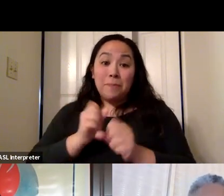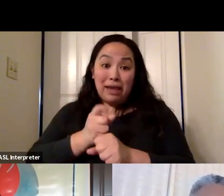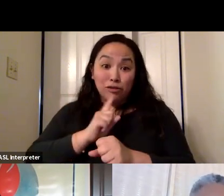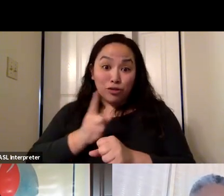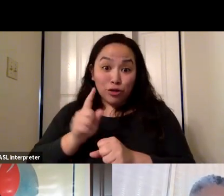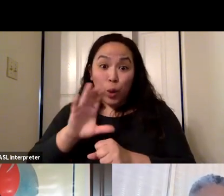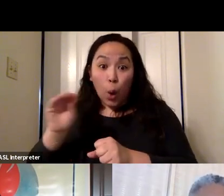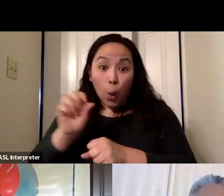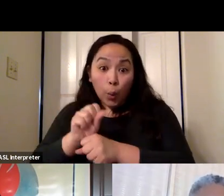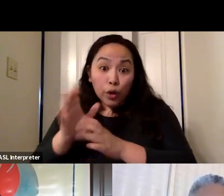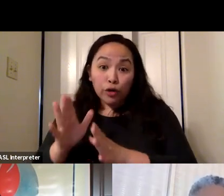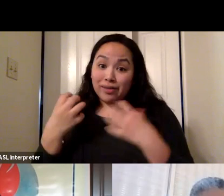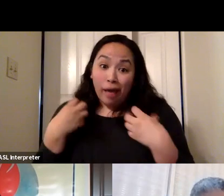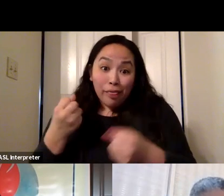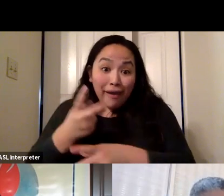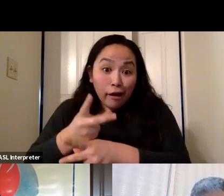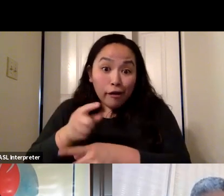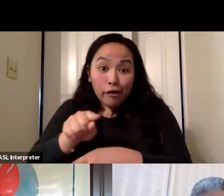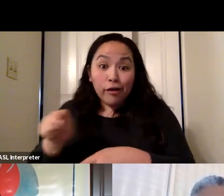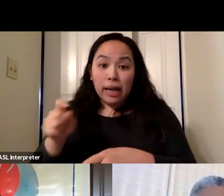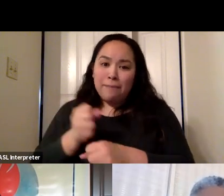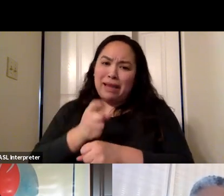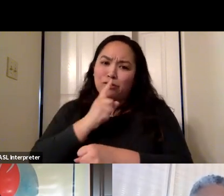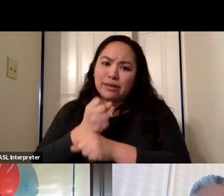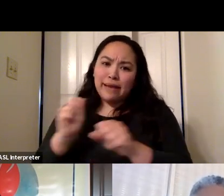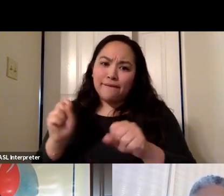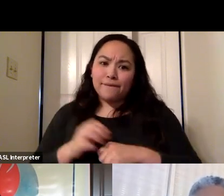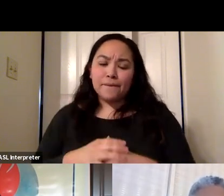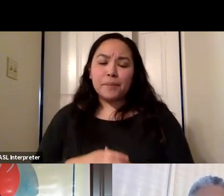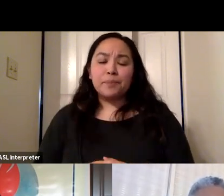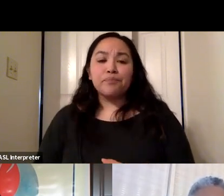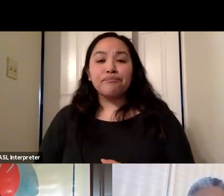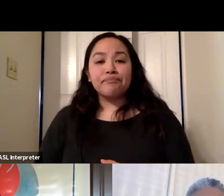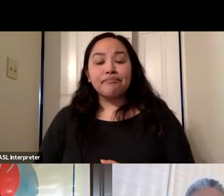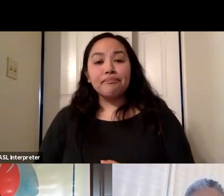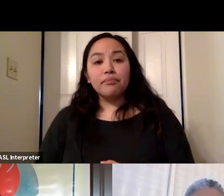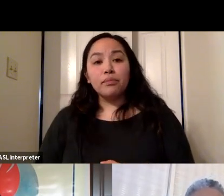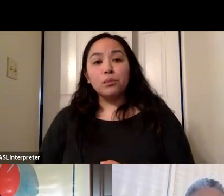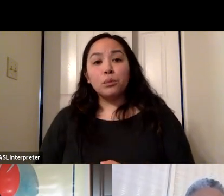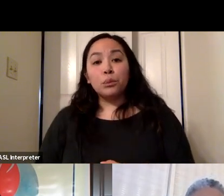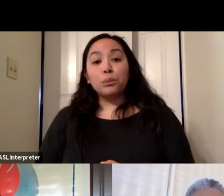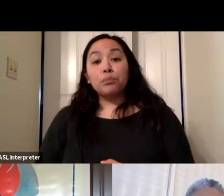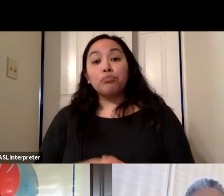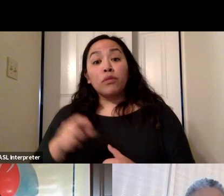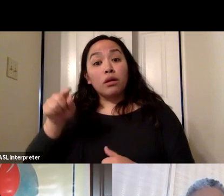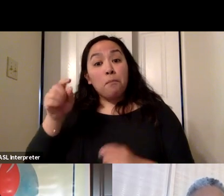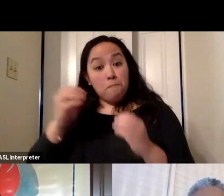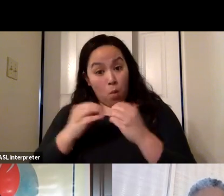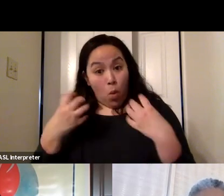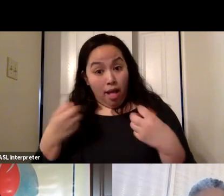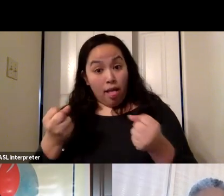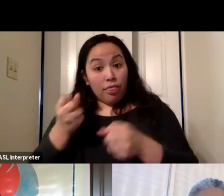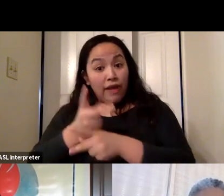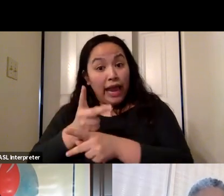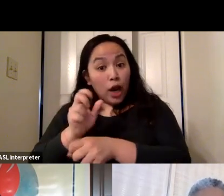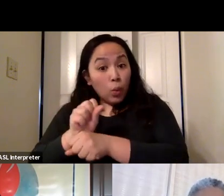for example, in certain health care settings, keep them safe from covid as more and more of those folks get vaccinated. We're rethinking